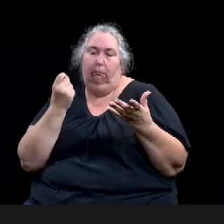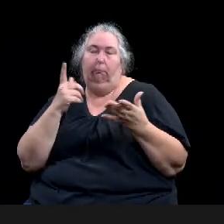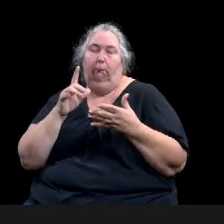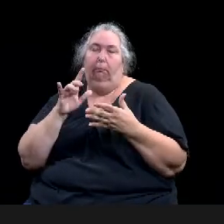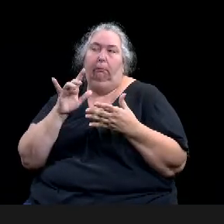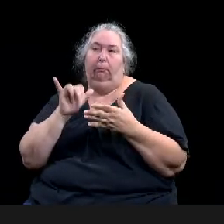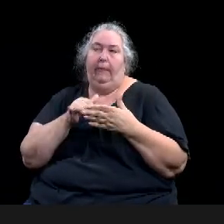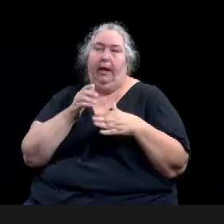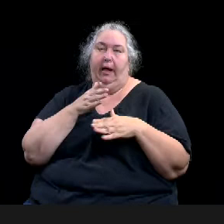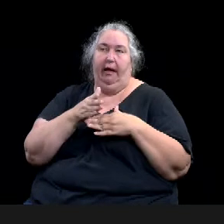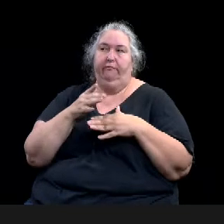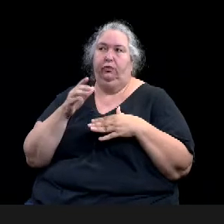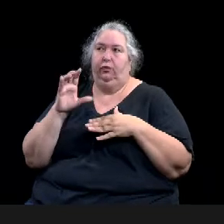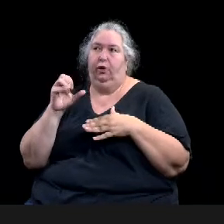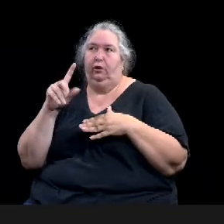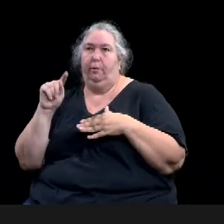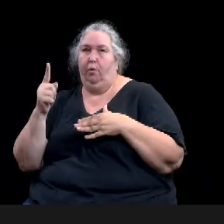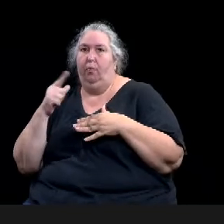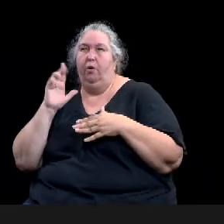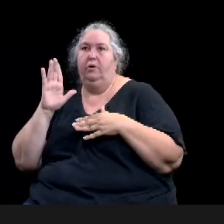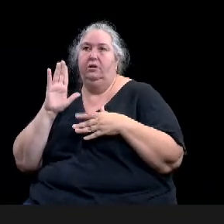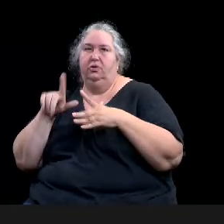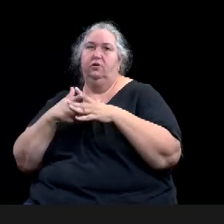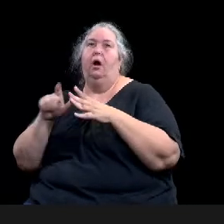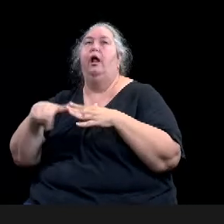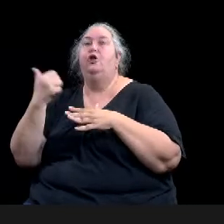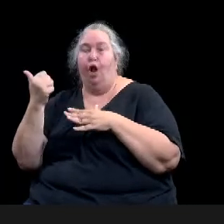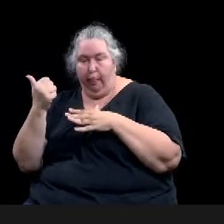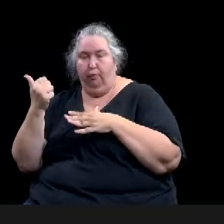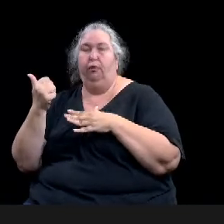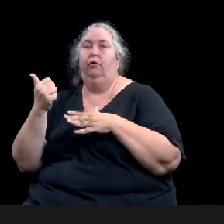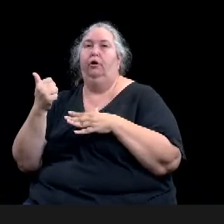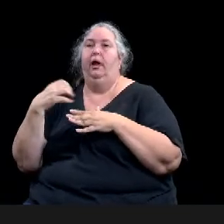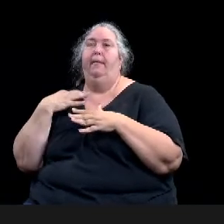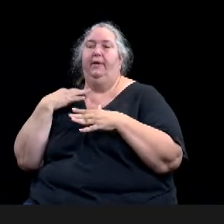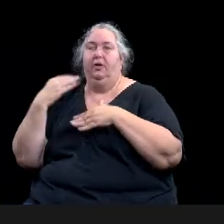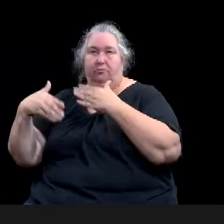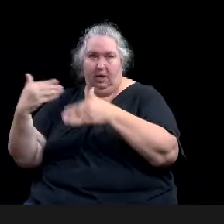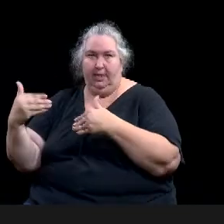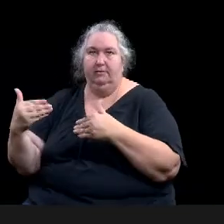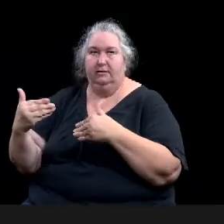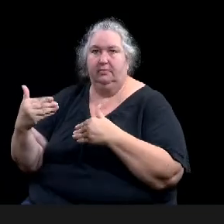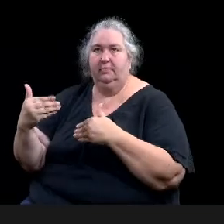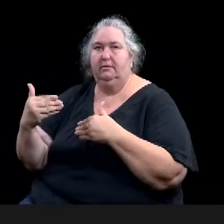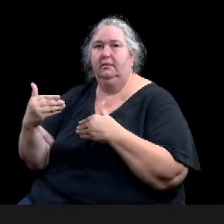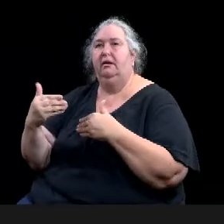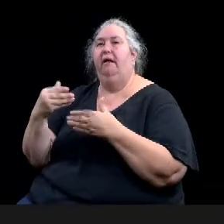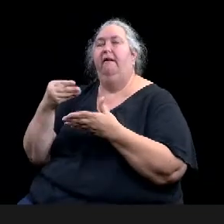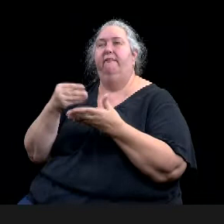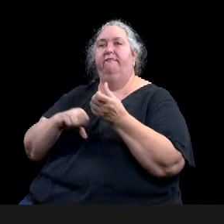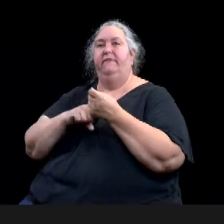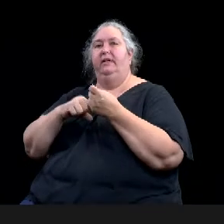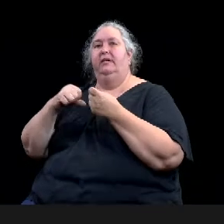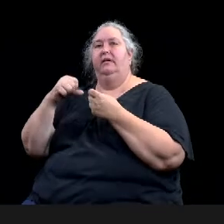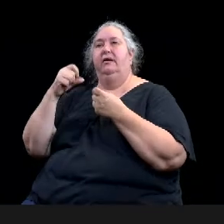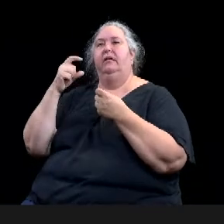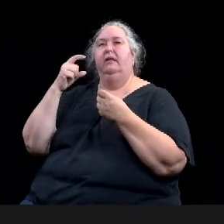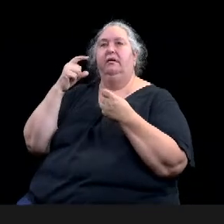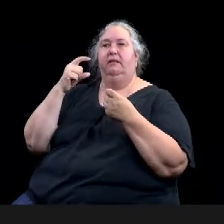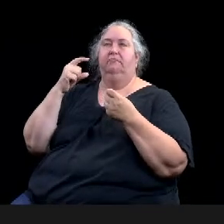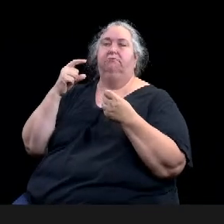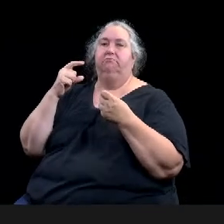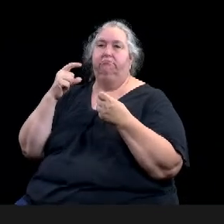funding, uh, dependent, um, but to, to keep it going in fiscal years and future, future grant awards.